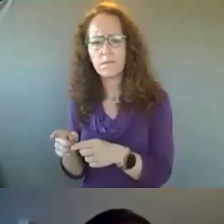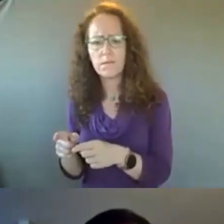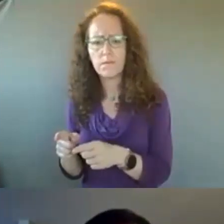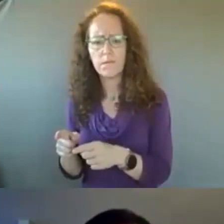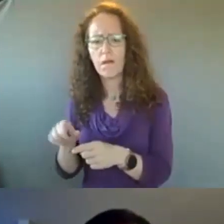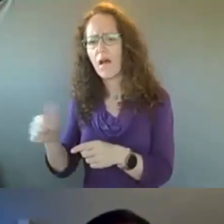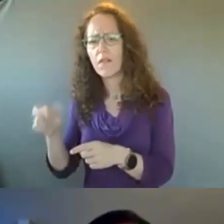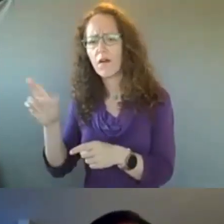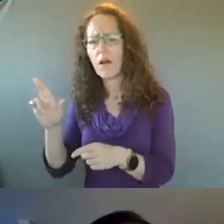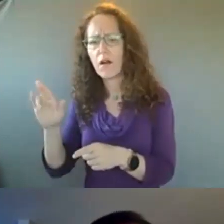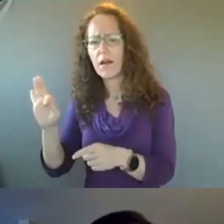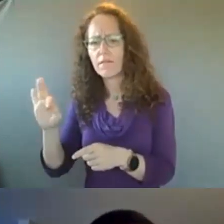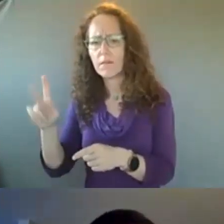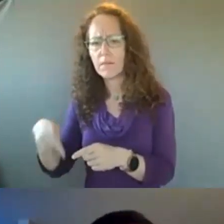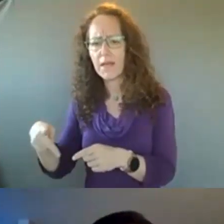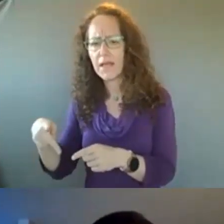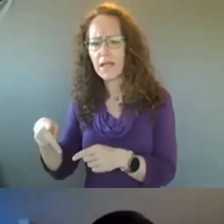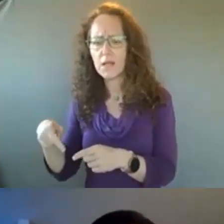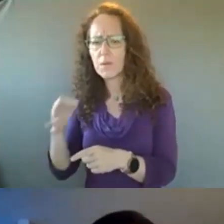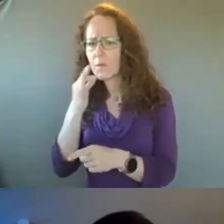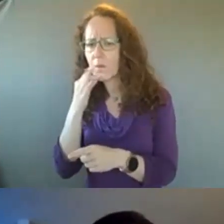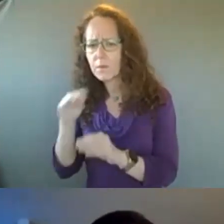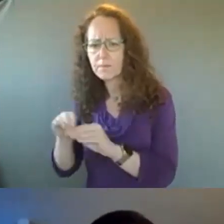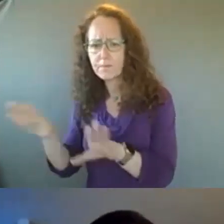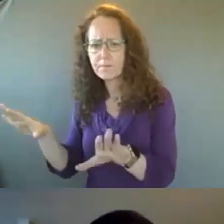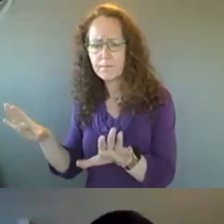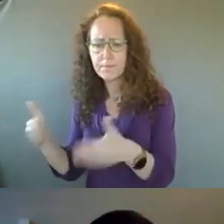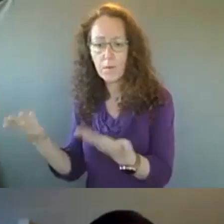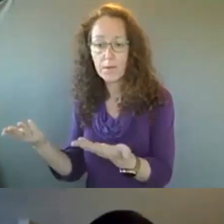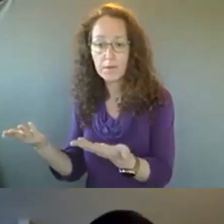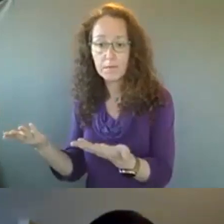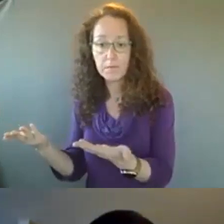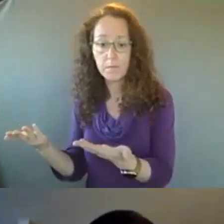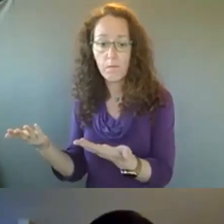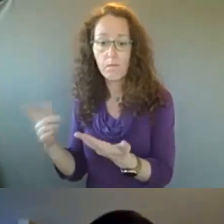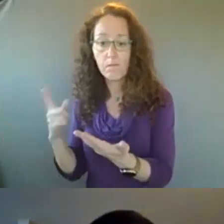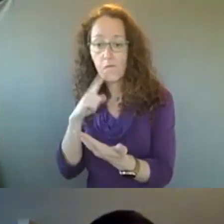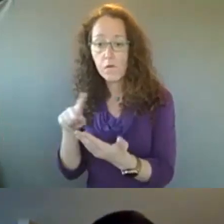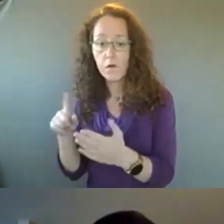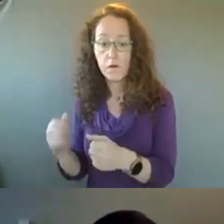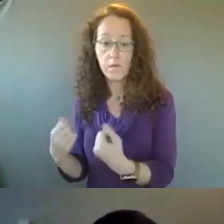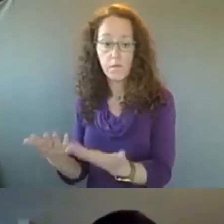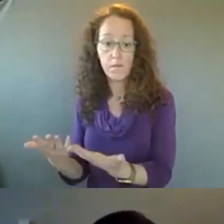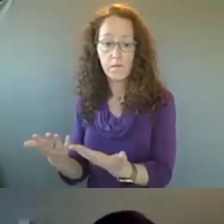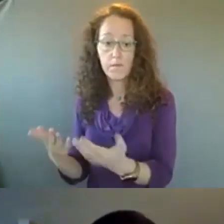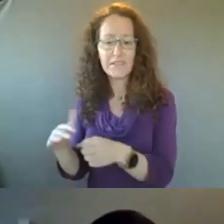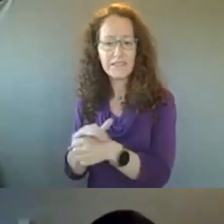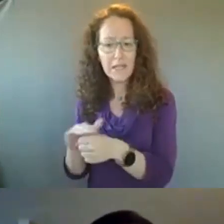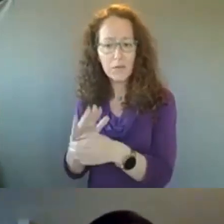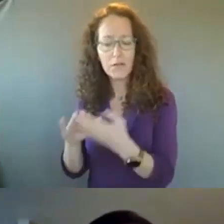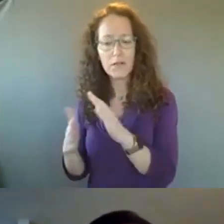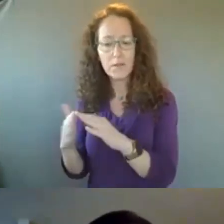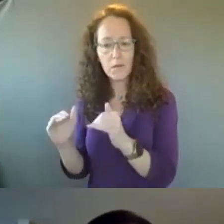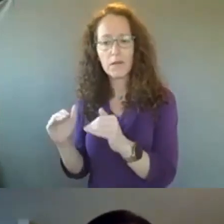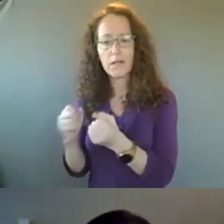RFPs, um, that will be coming out soon. And that is to, uh, provide that kind of neighborhood and community level